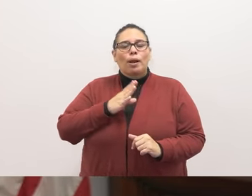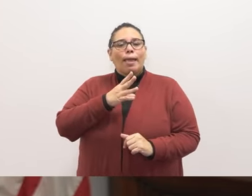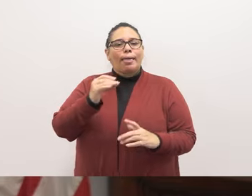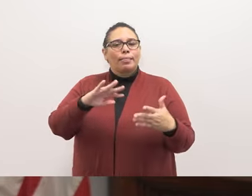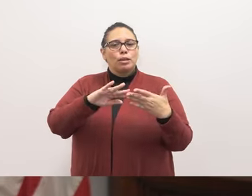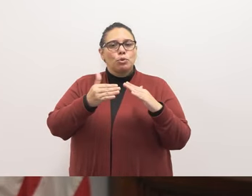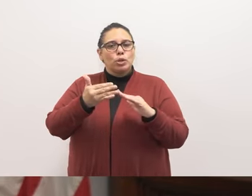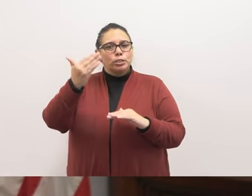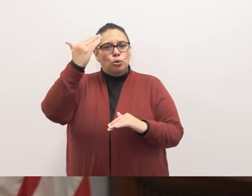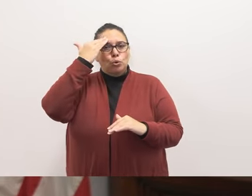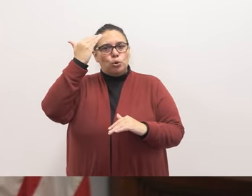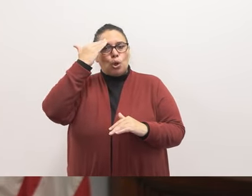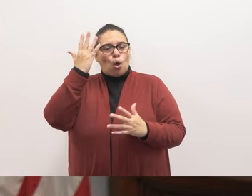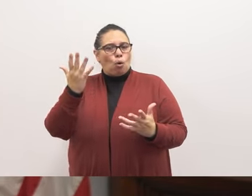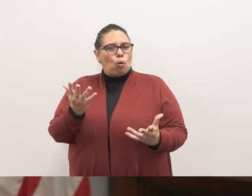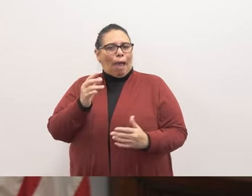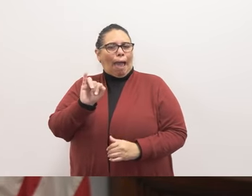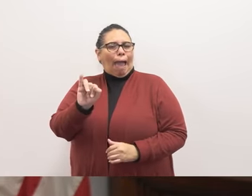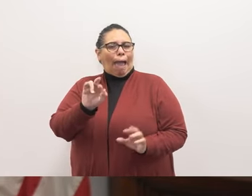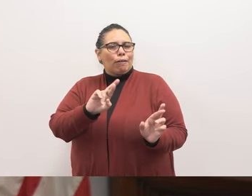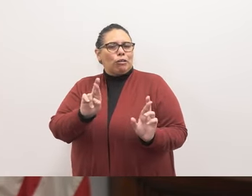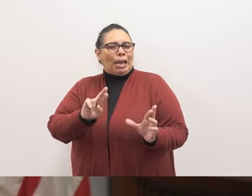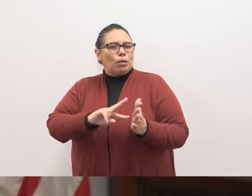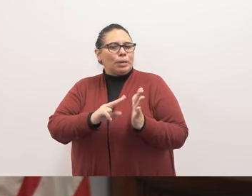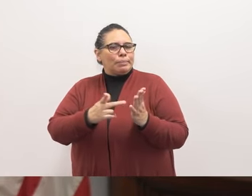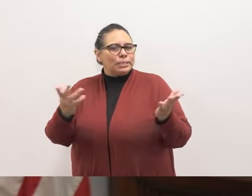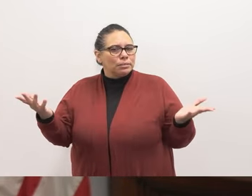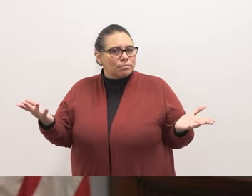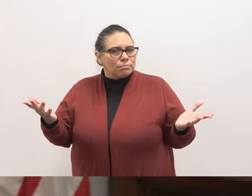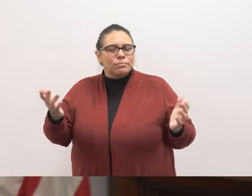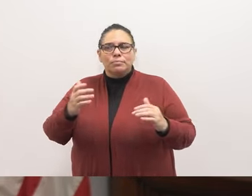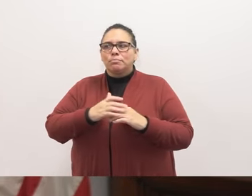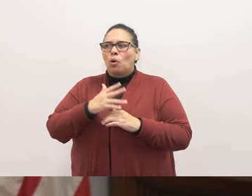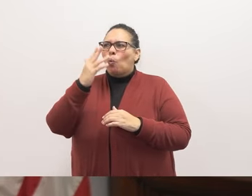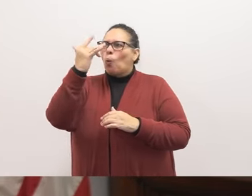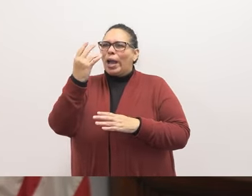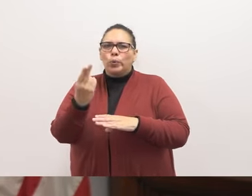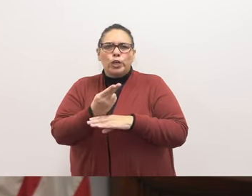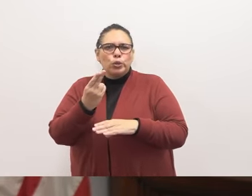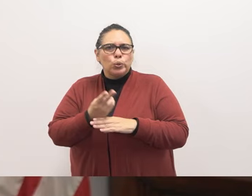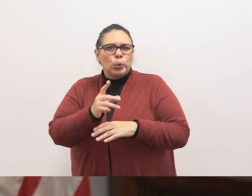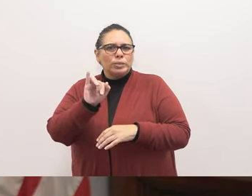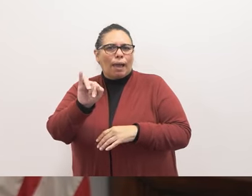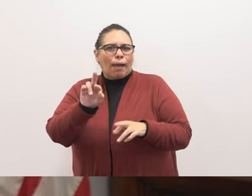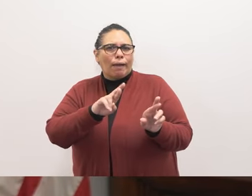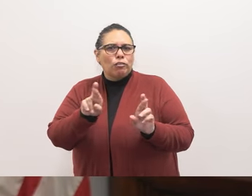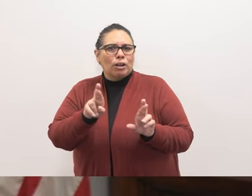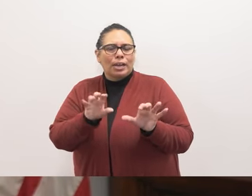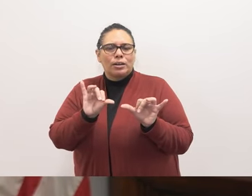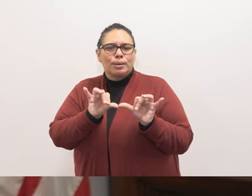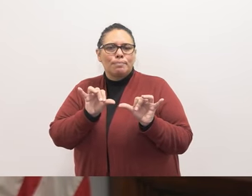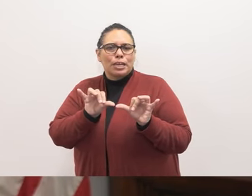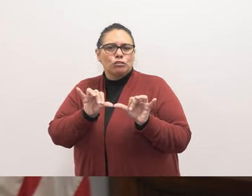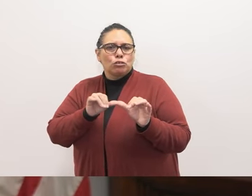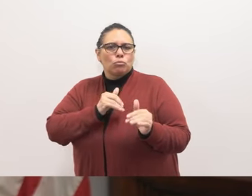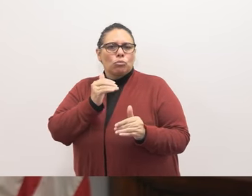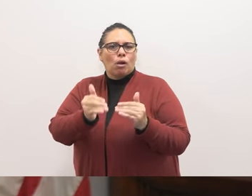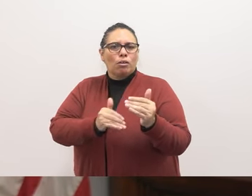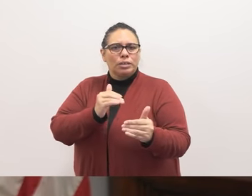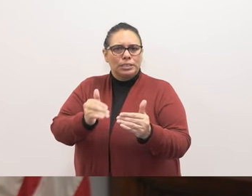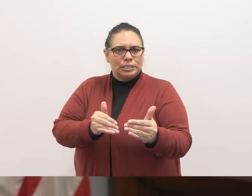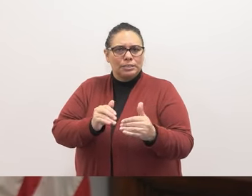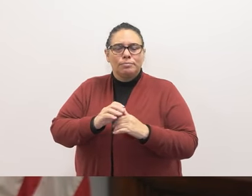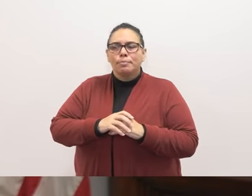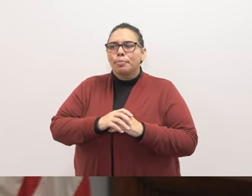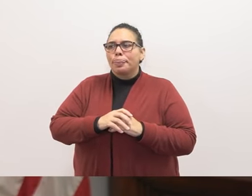to know why, what iReady is as an example, and why we're using those measurements to measure progress. And then the